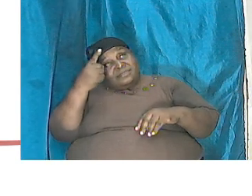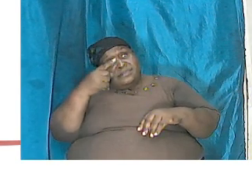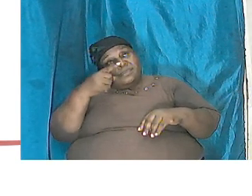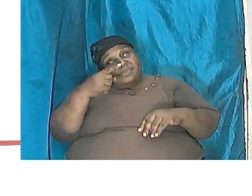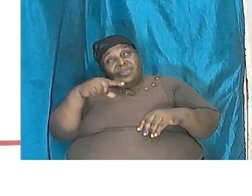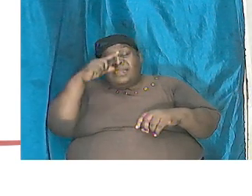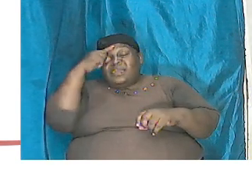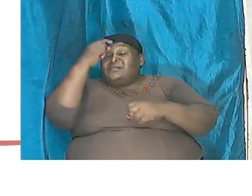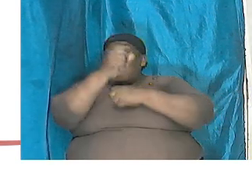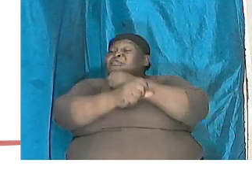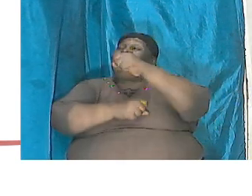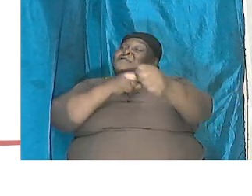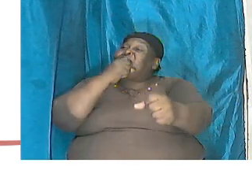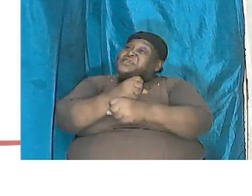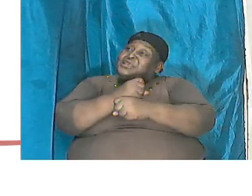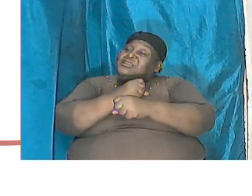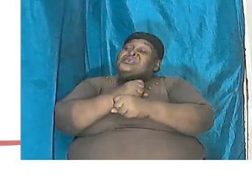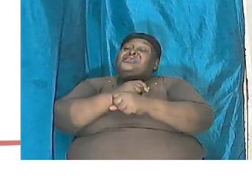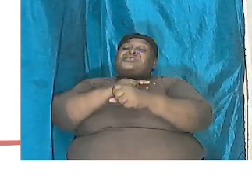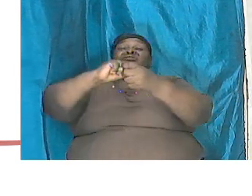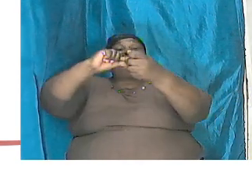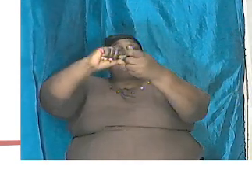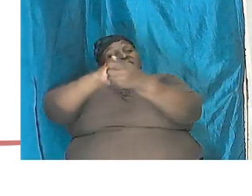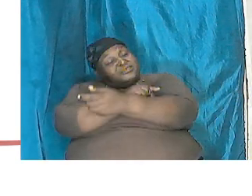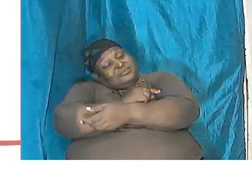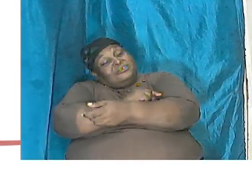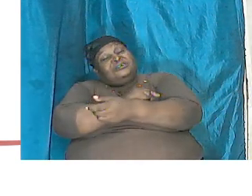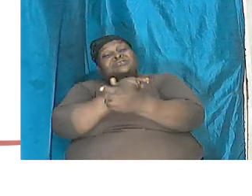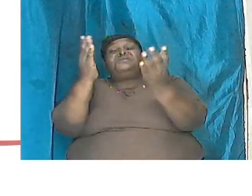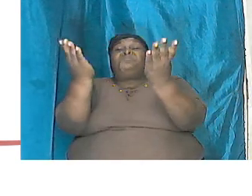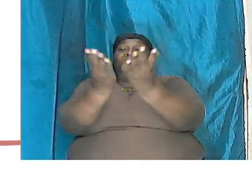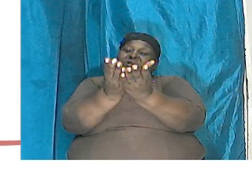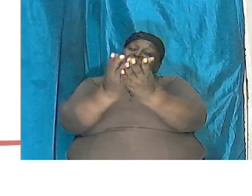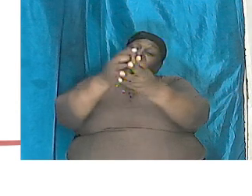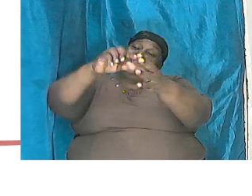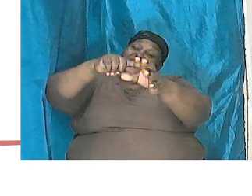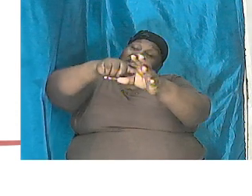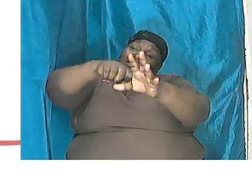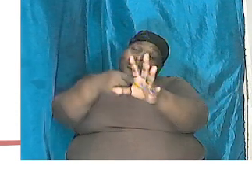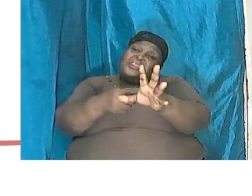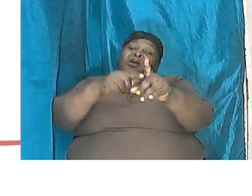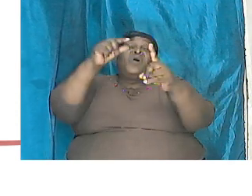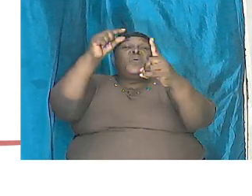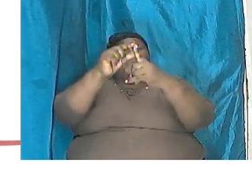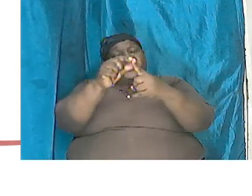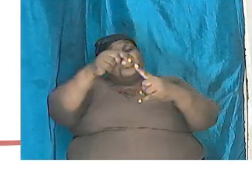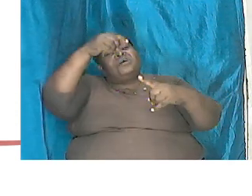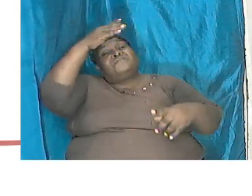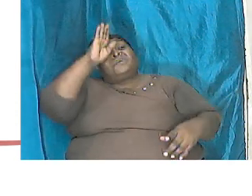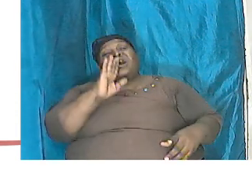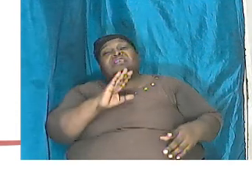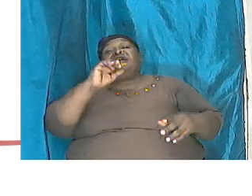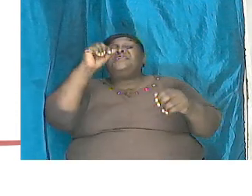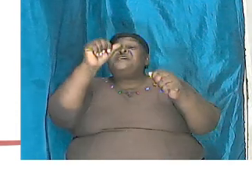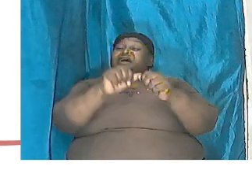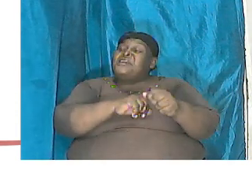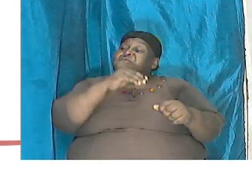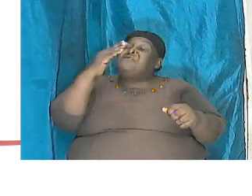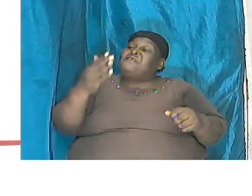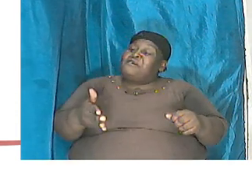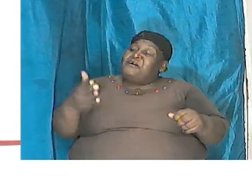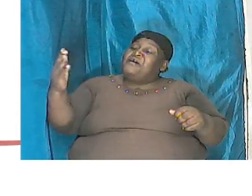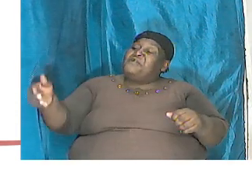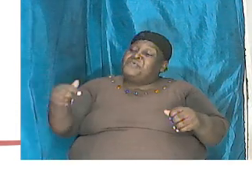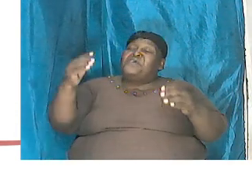confident that Genesis is the book of beginnings it is the word of God and every other book